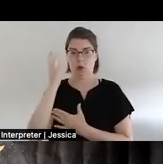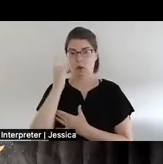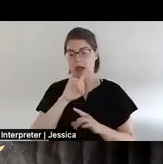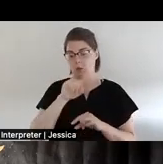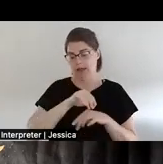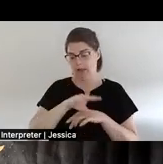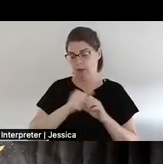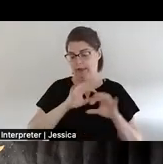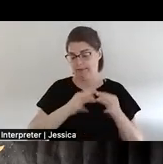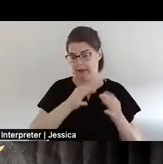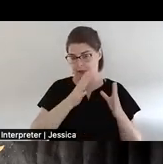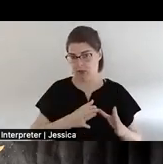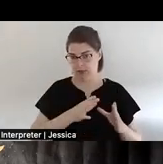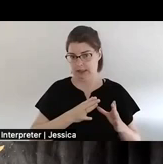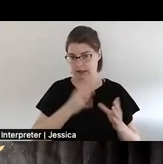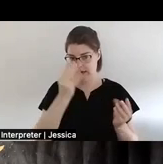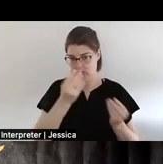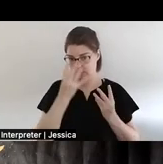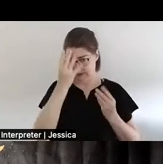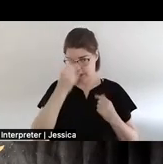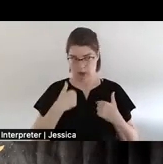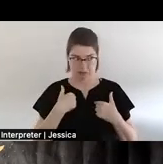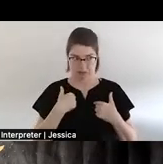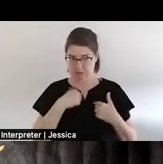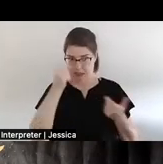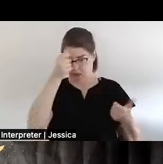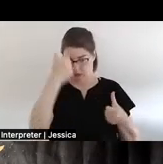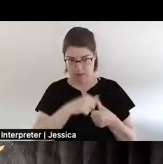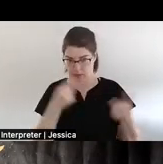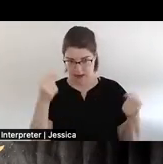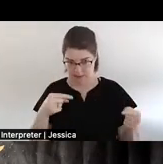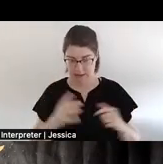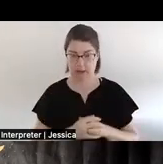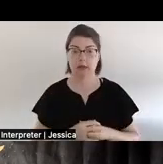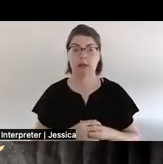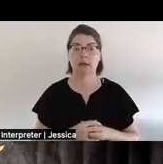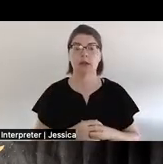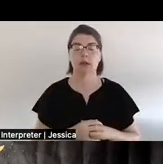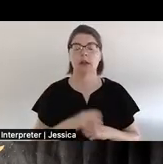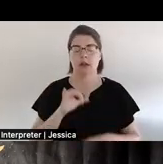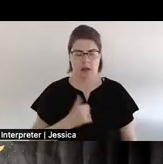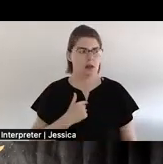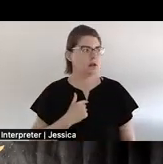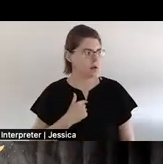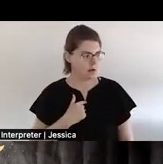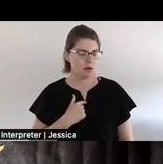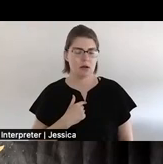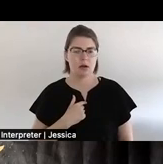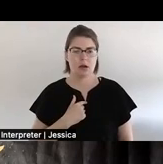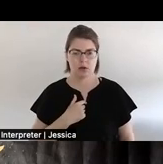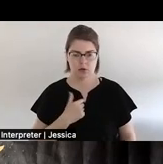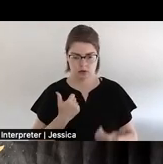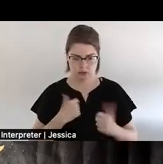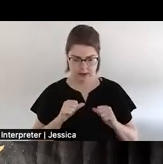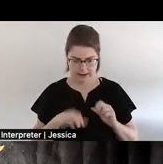information that I couldn't recall. This set me out on a healing journey,